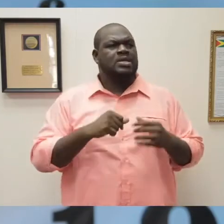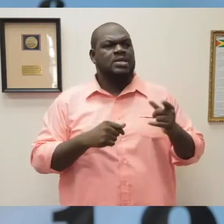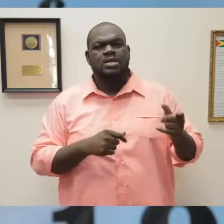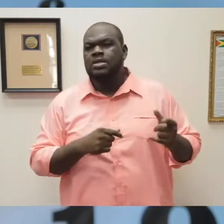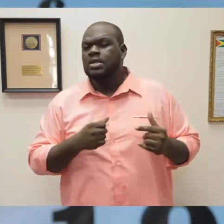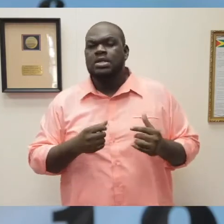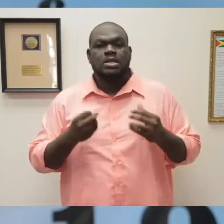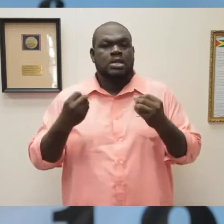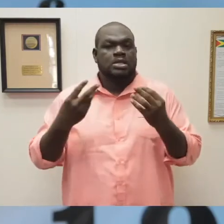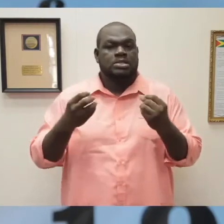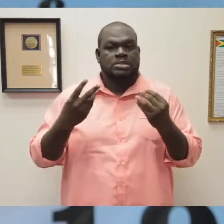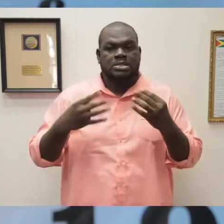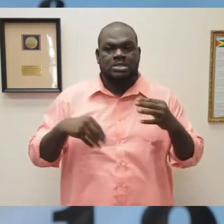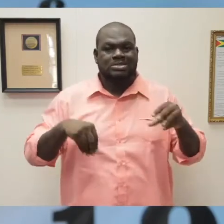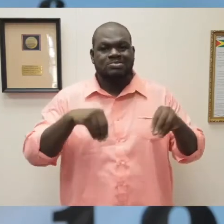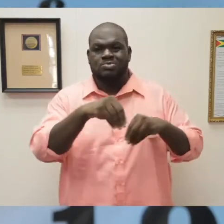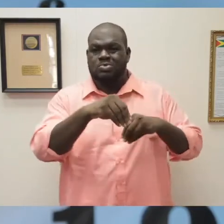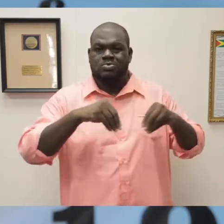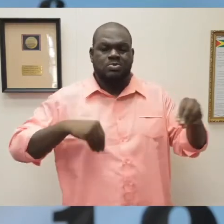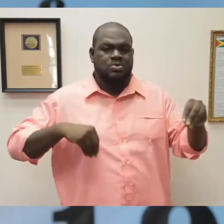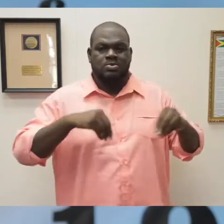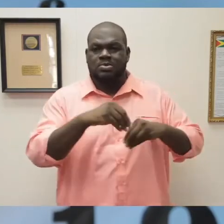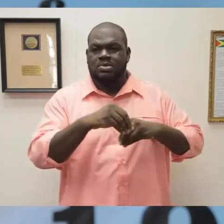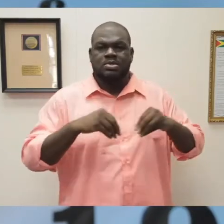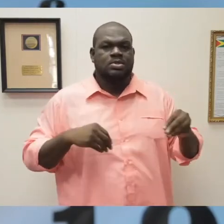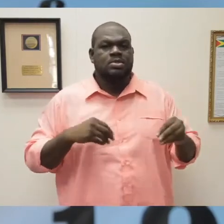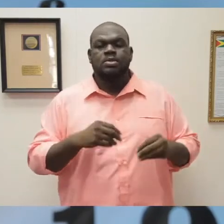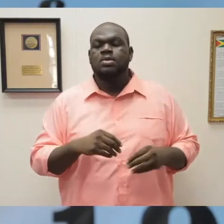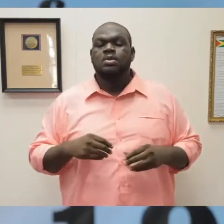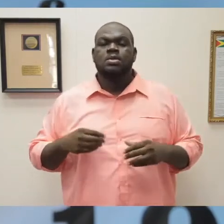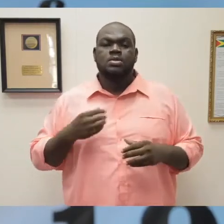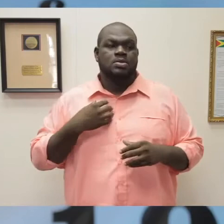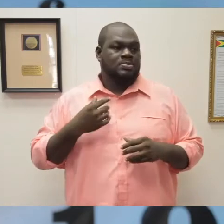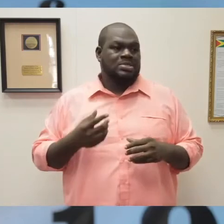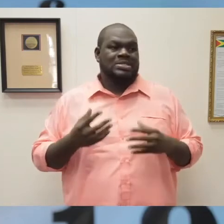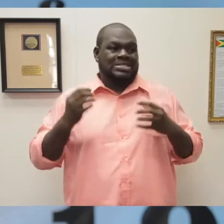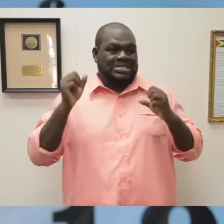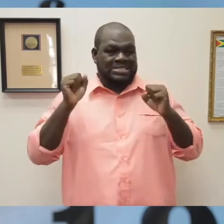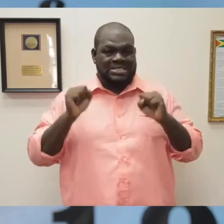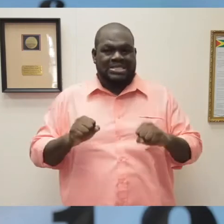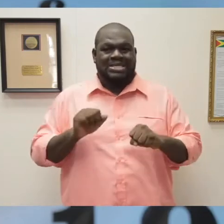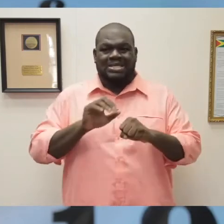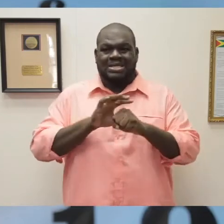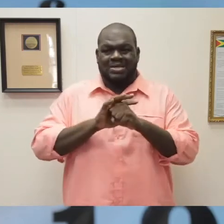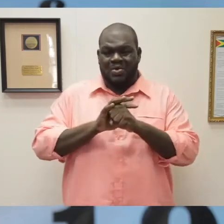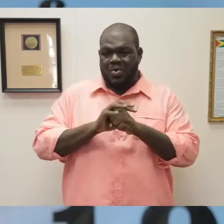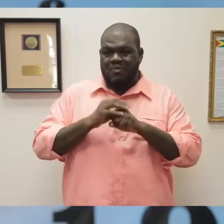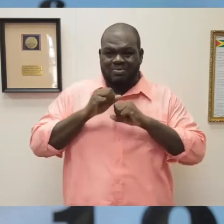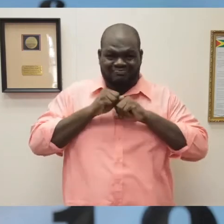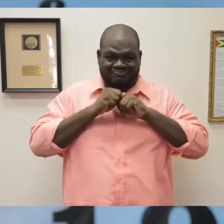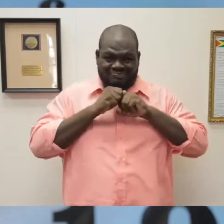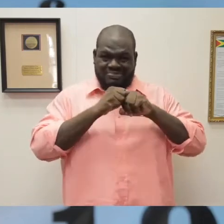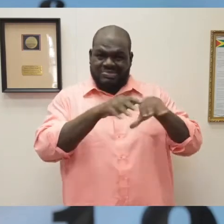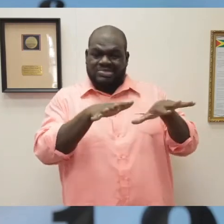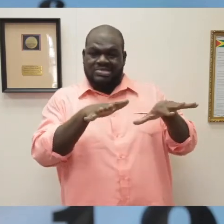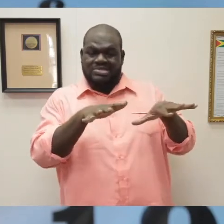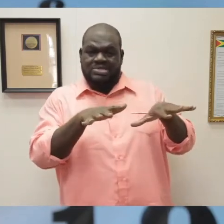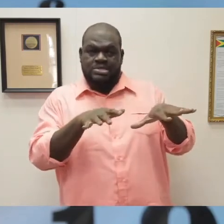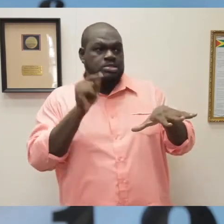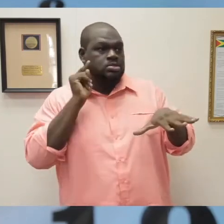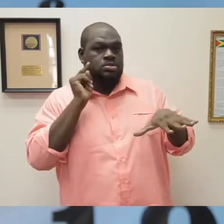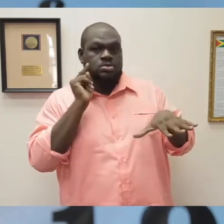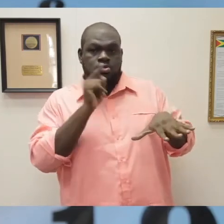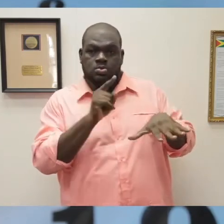extremely vulnerable for the disease to spread. Unless you, the residents in this